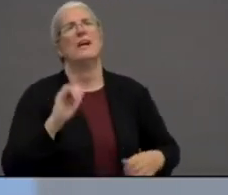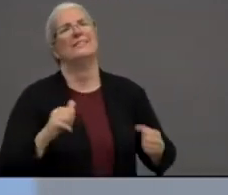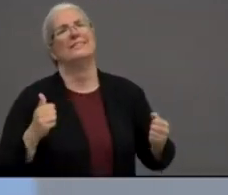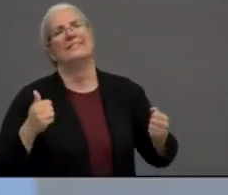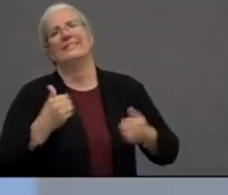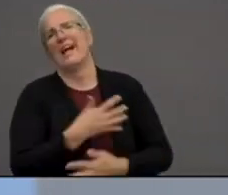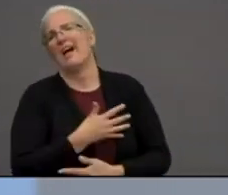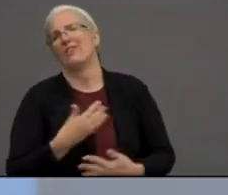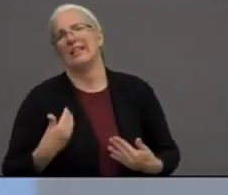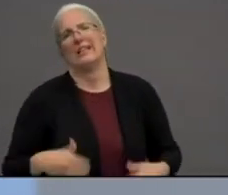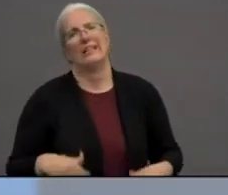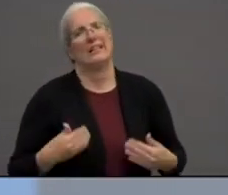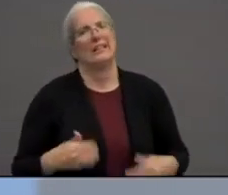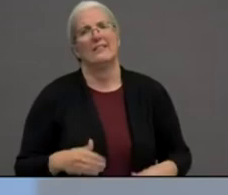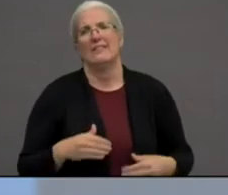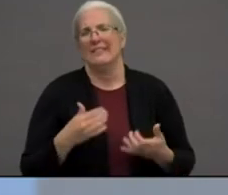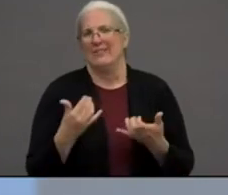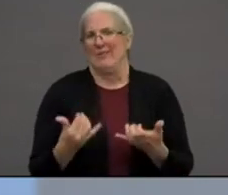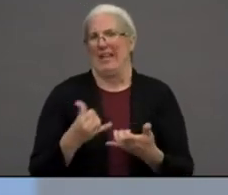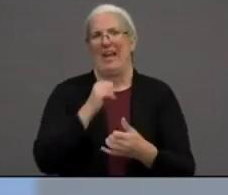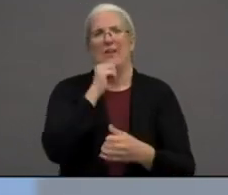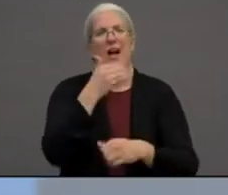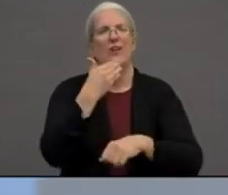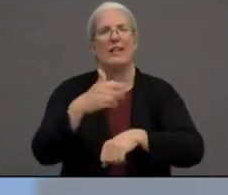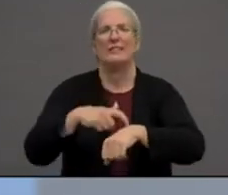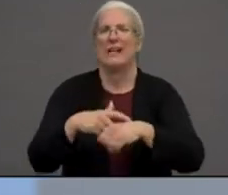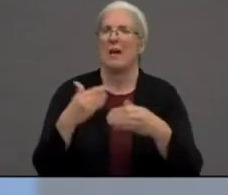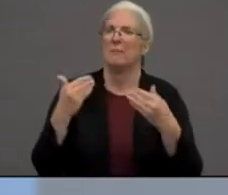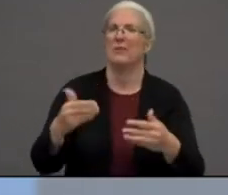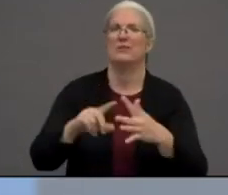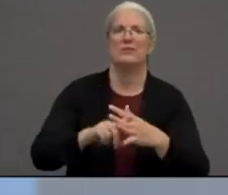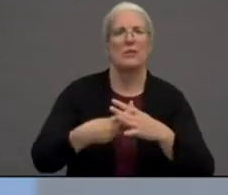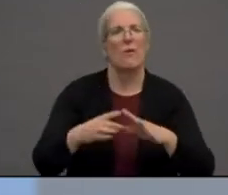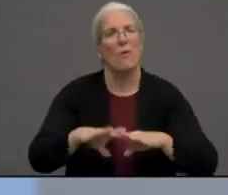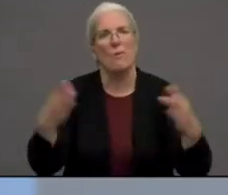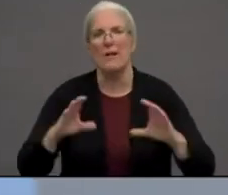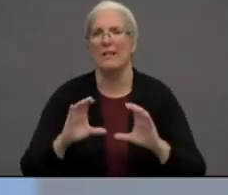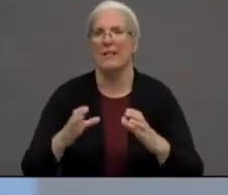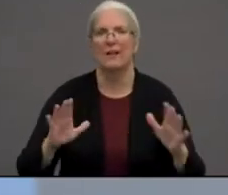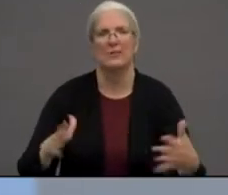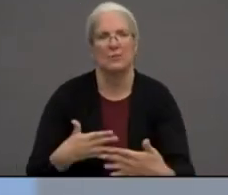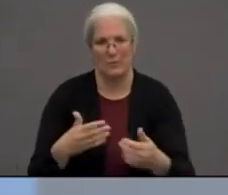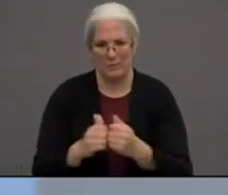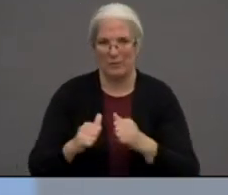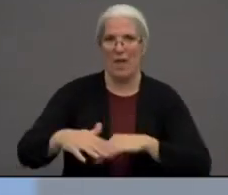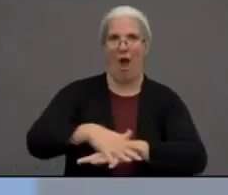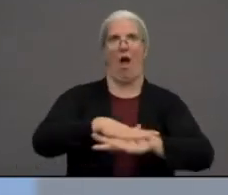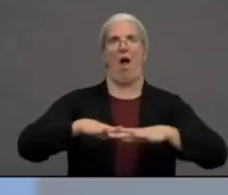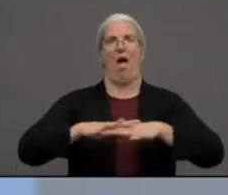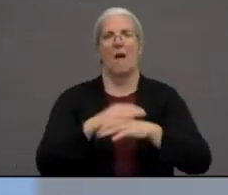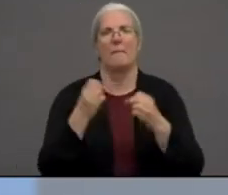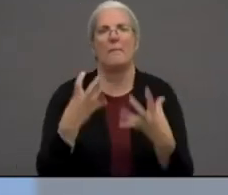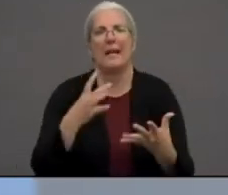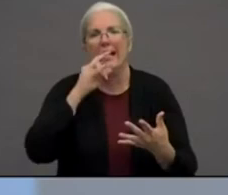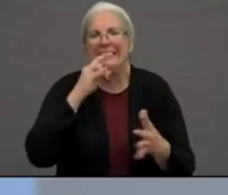so right now is not the time to be in classrooms or in packed rooms. As you know,